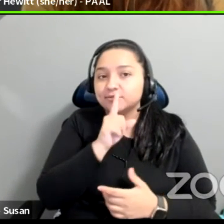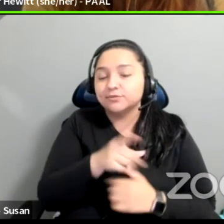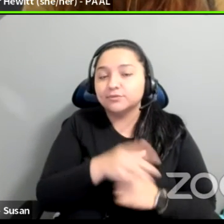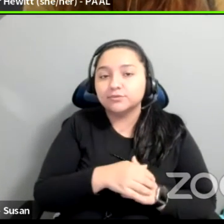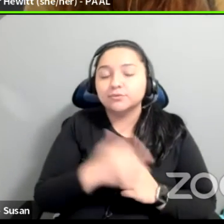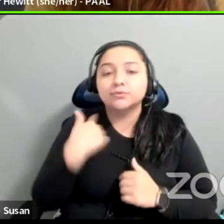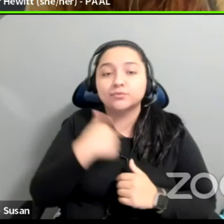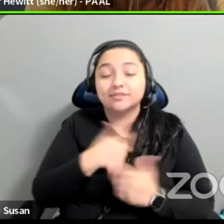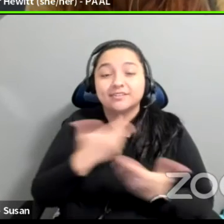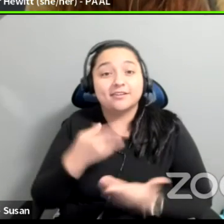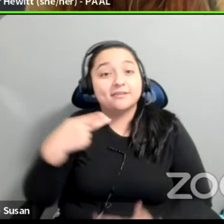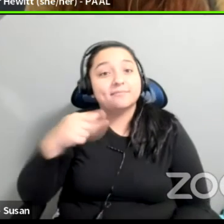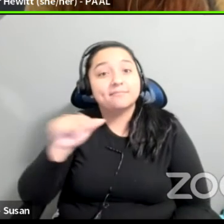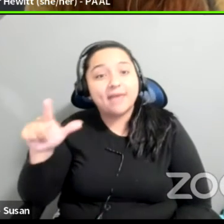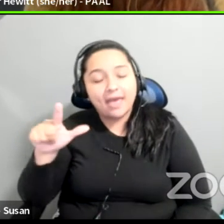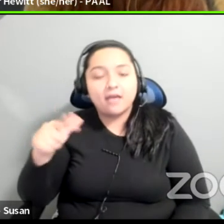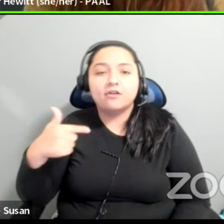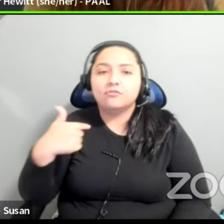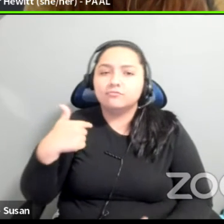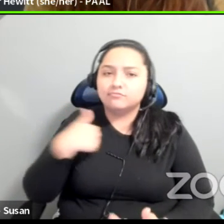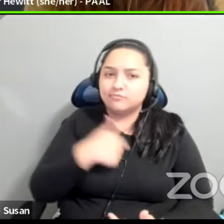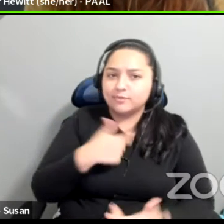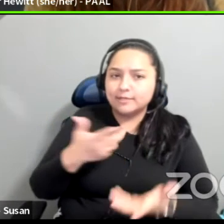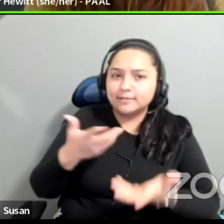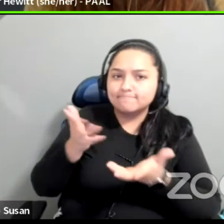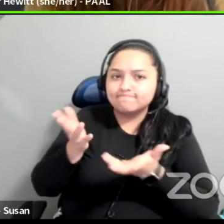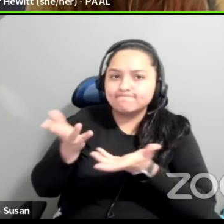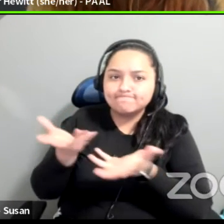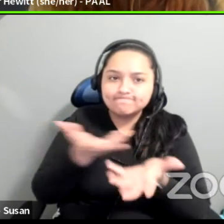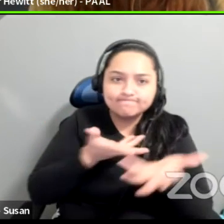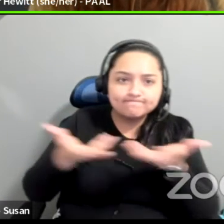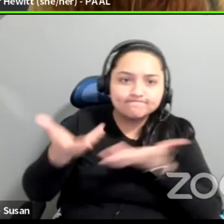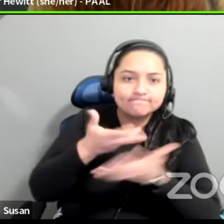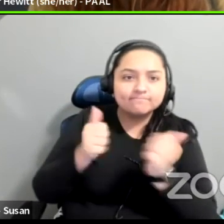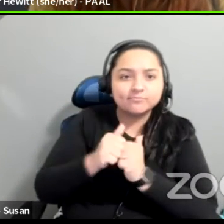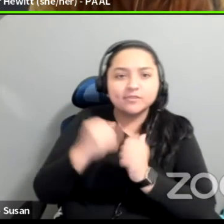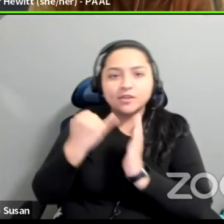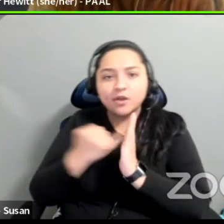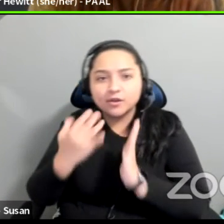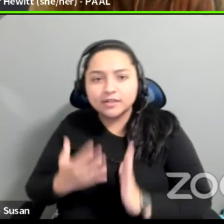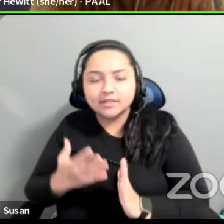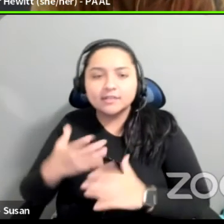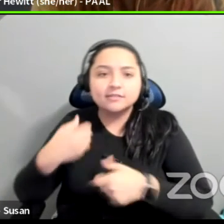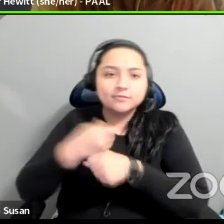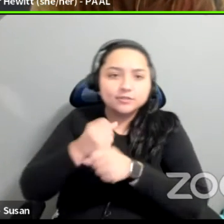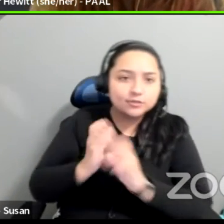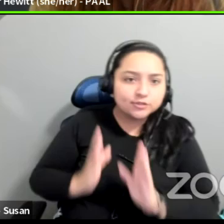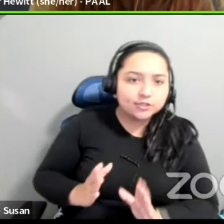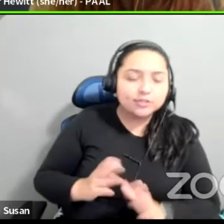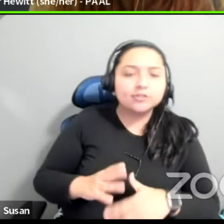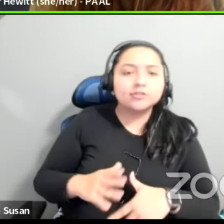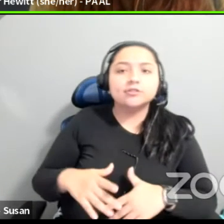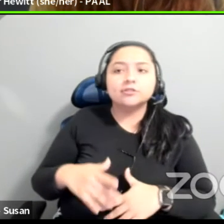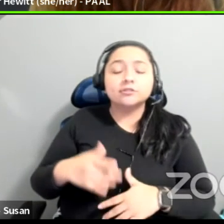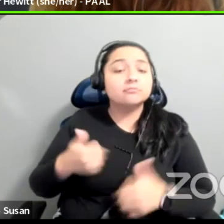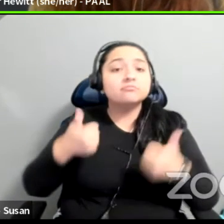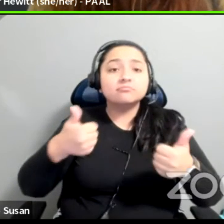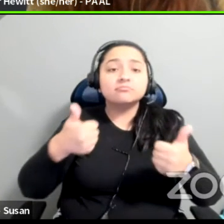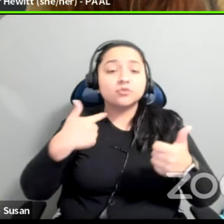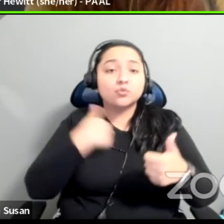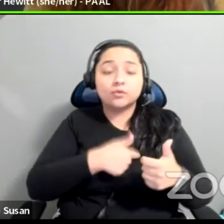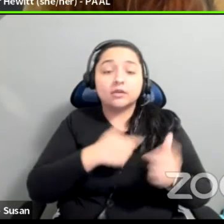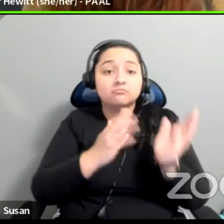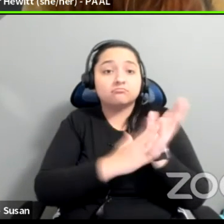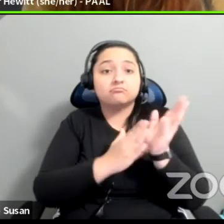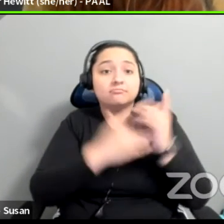with artists and with producers, um, you know, even campaigning, we can celebrate that some theaters are able to put on productions. You know,